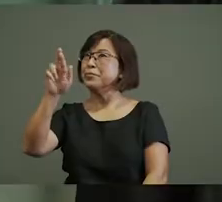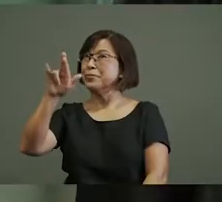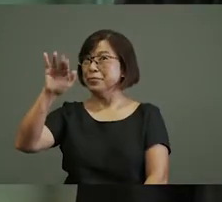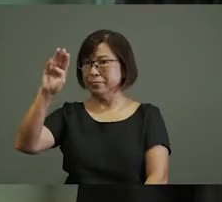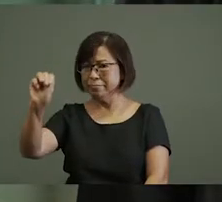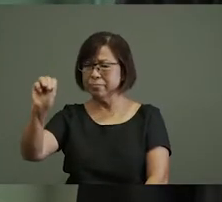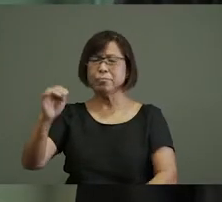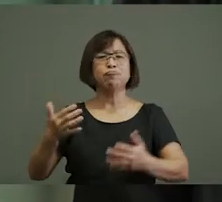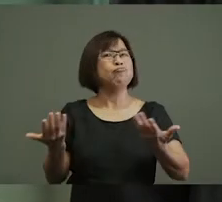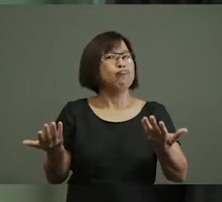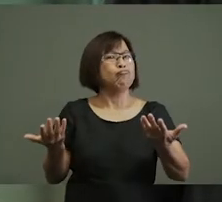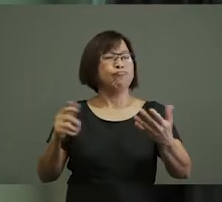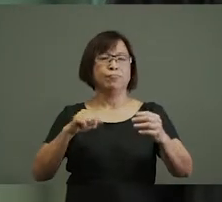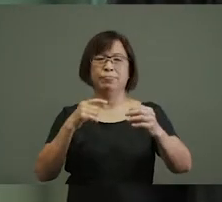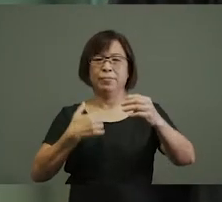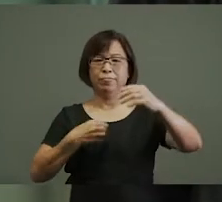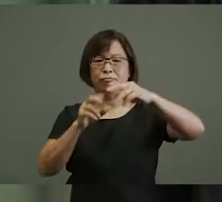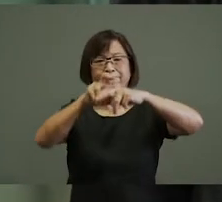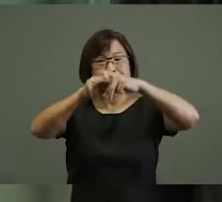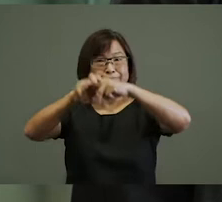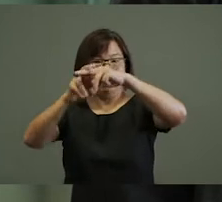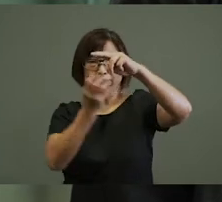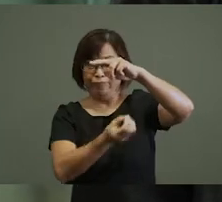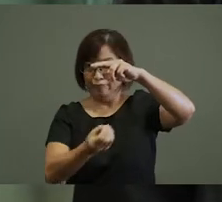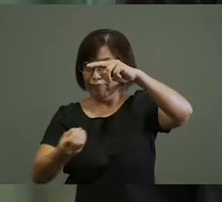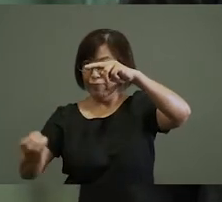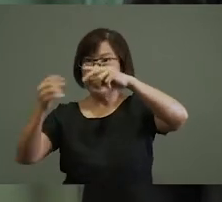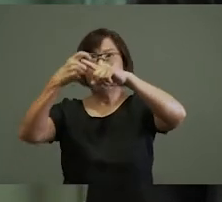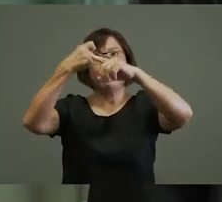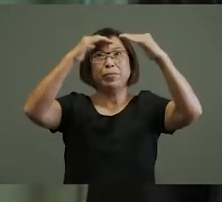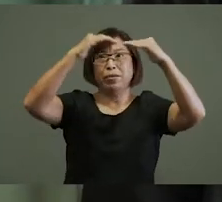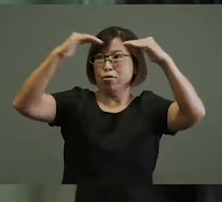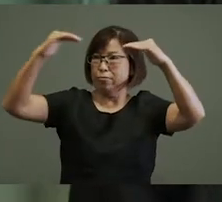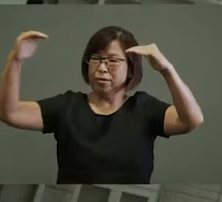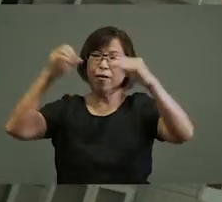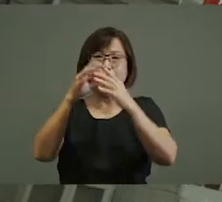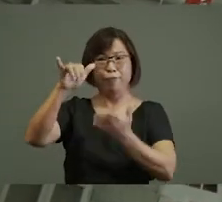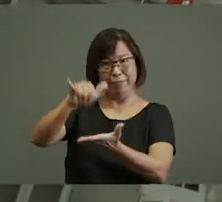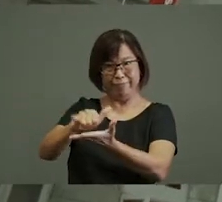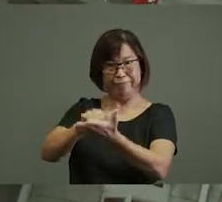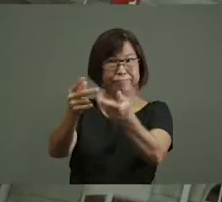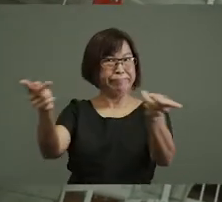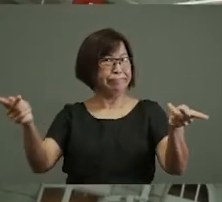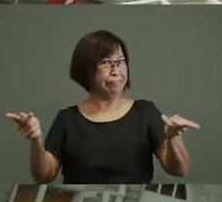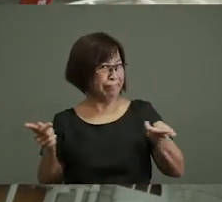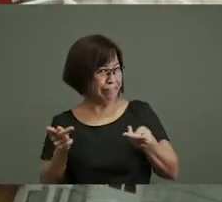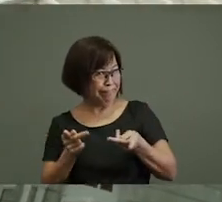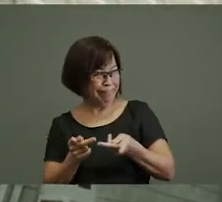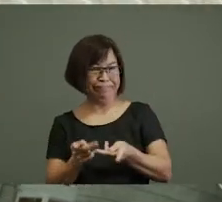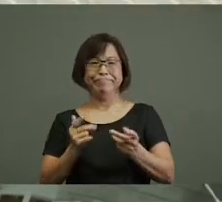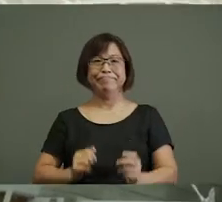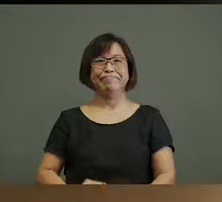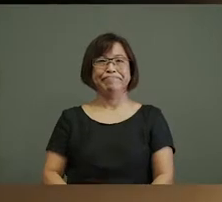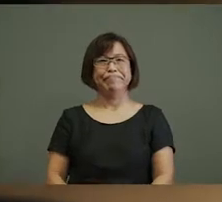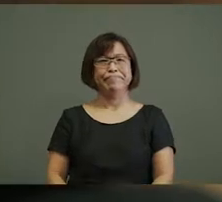The work is called Arrive Arrive and it is a series of painterly objects that is hung from the ceiling of the Padang